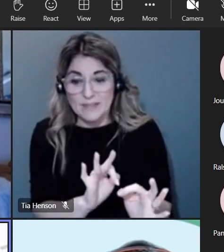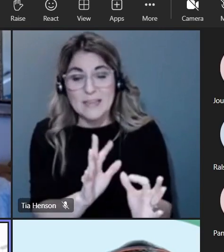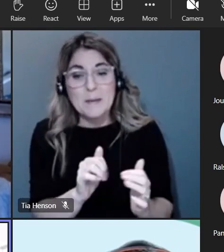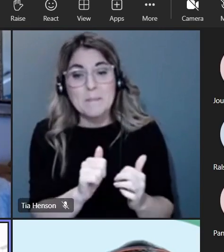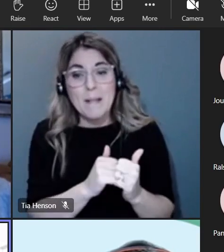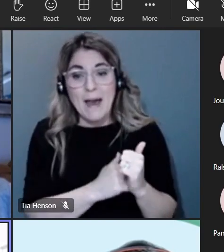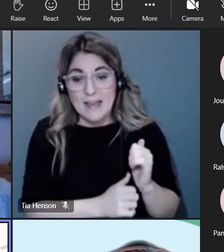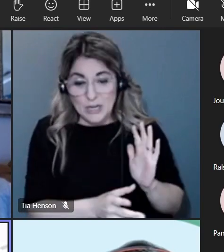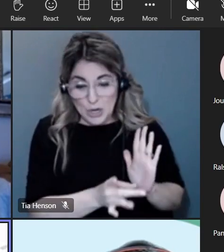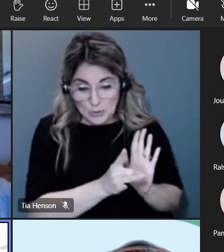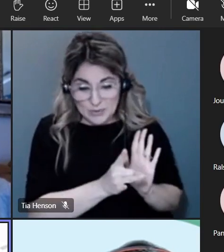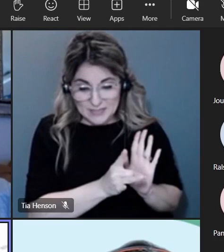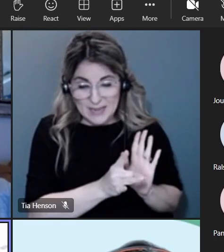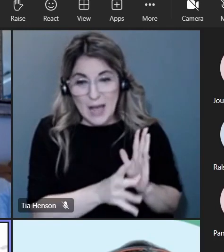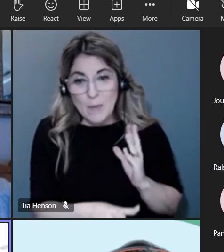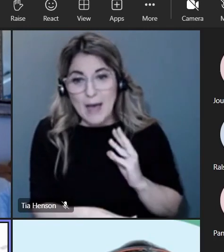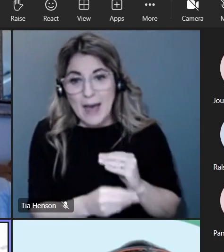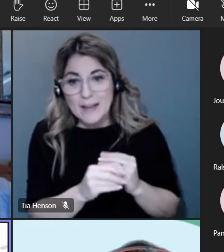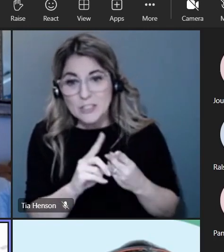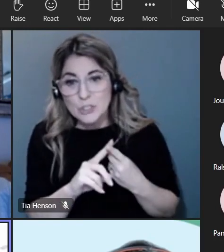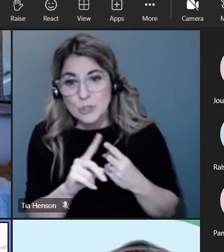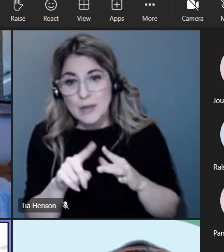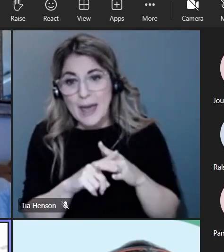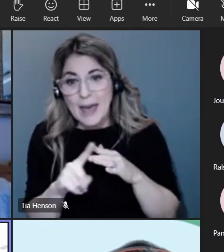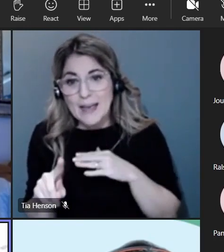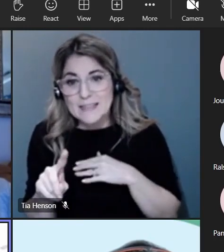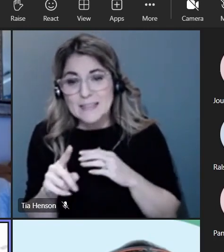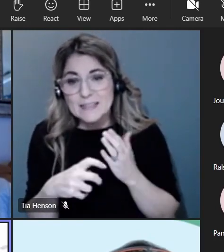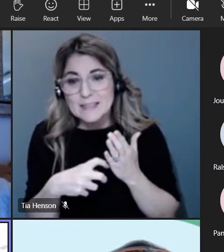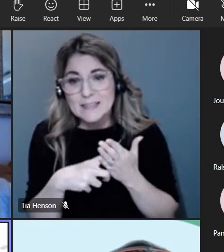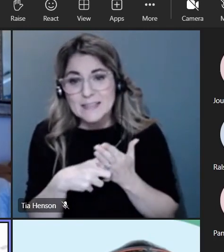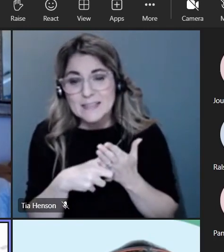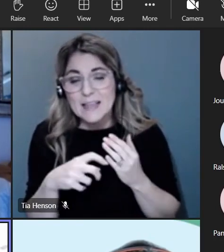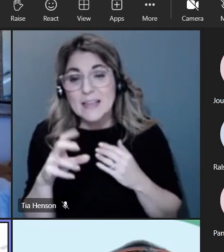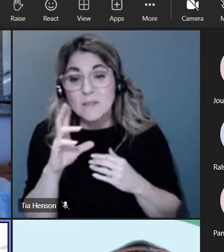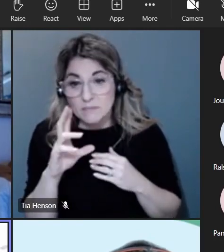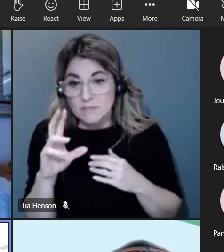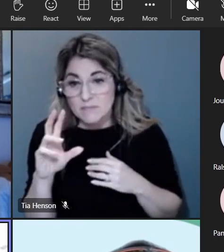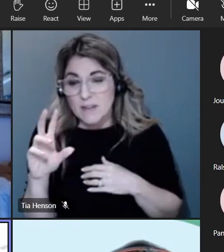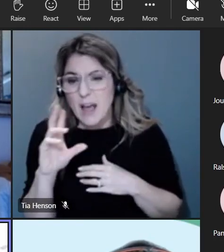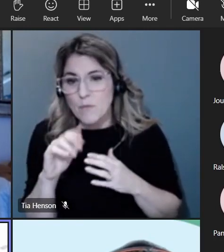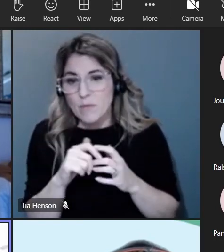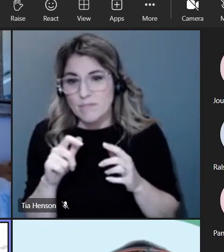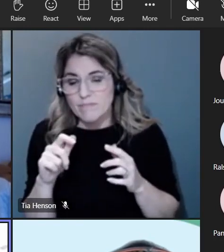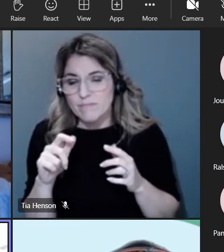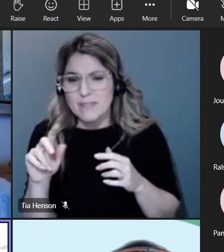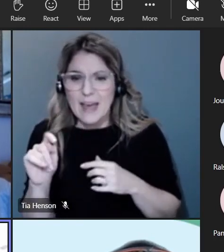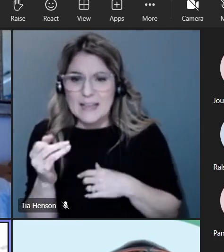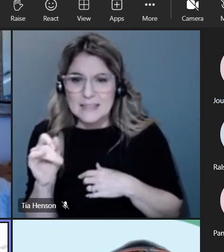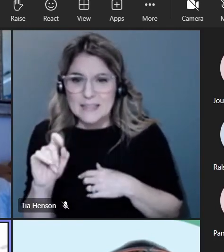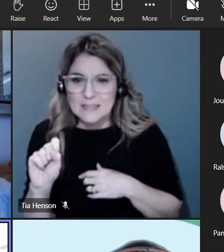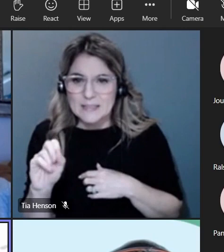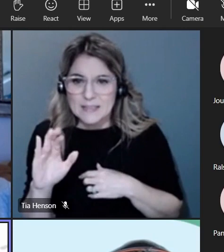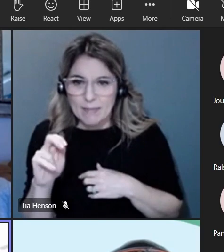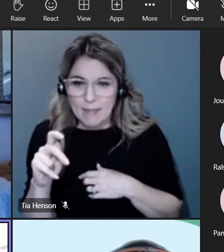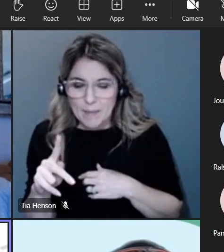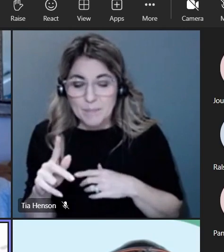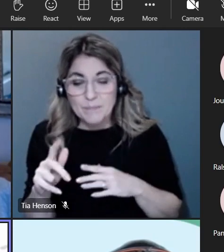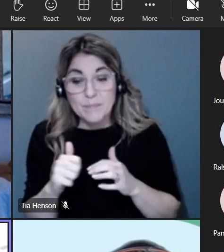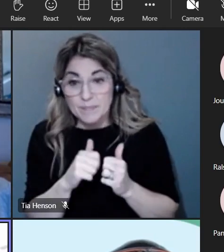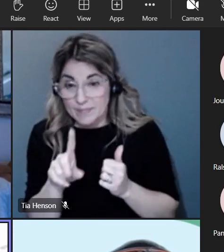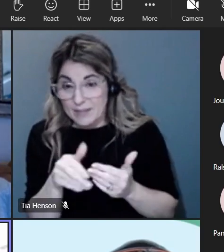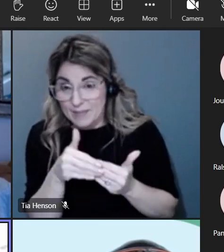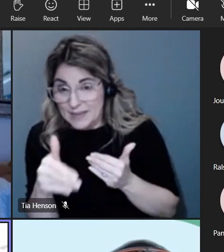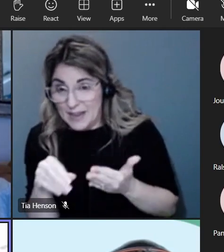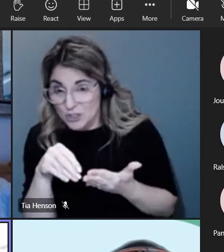little sticky note i will add that to the exit slip and get that out to you this afternoon and for those students that um are going to tune in later i'll make